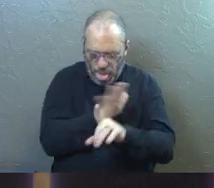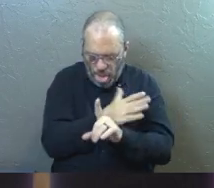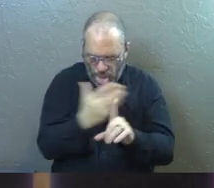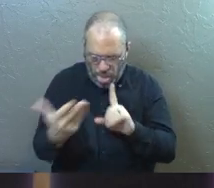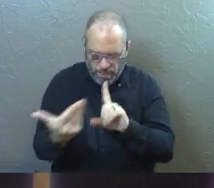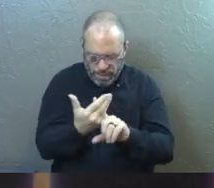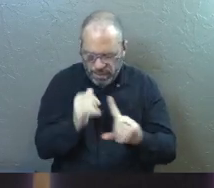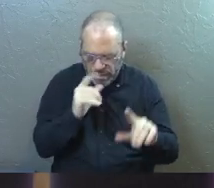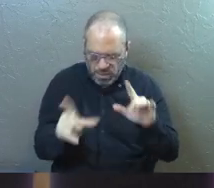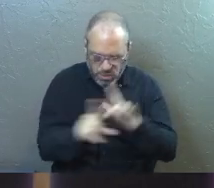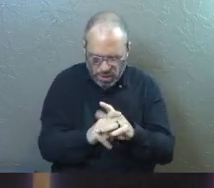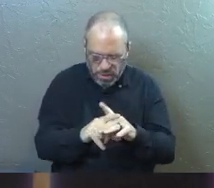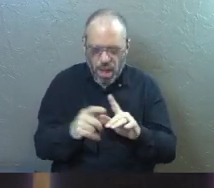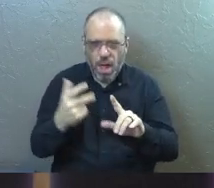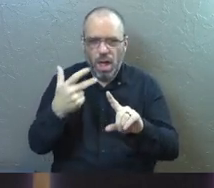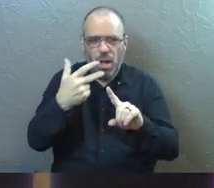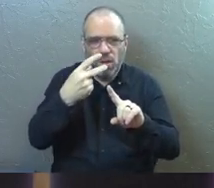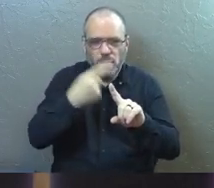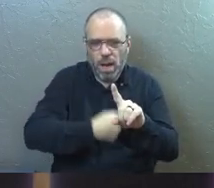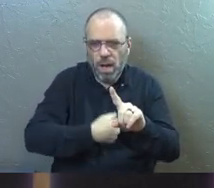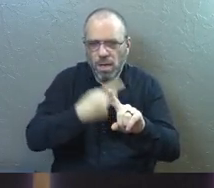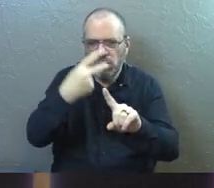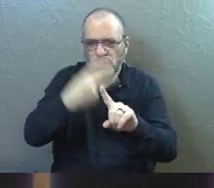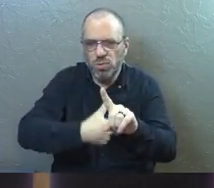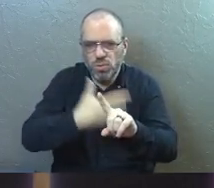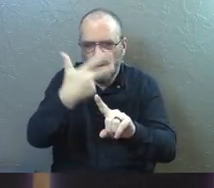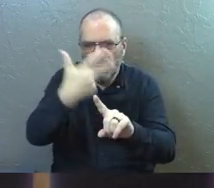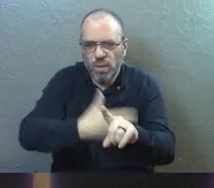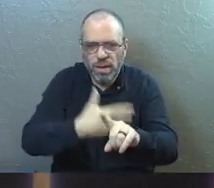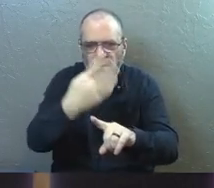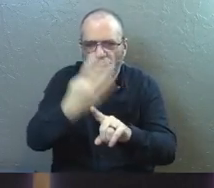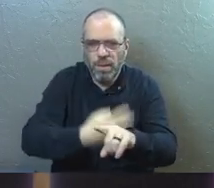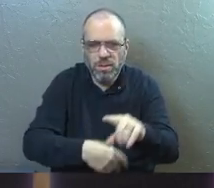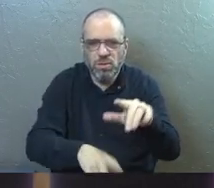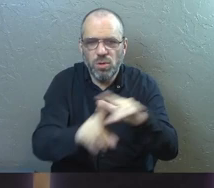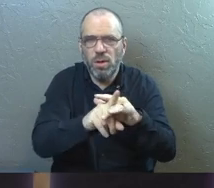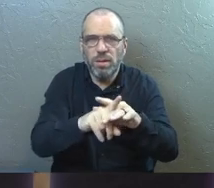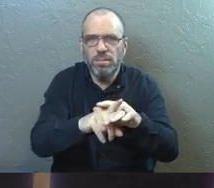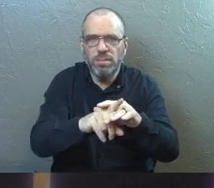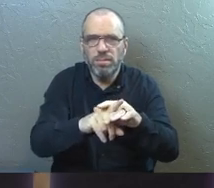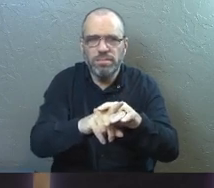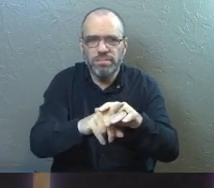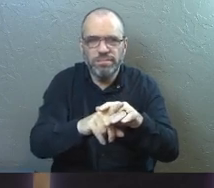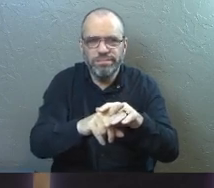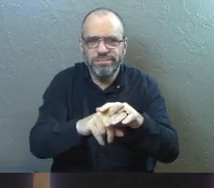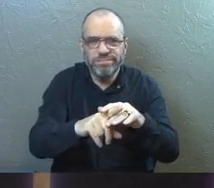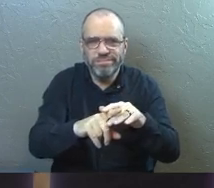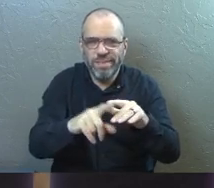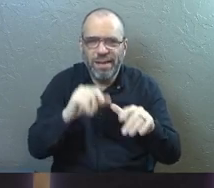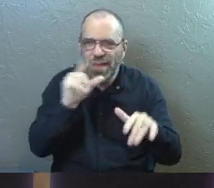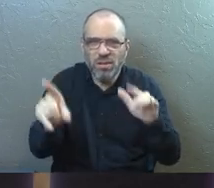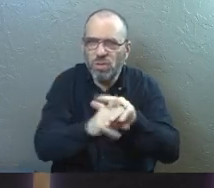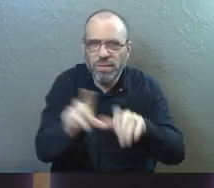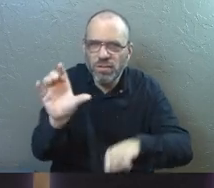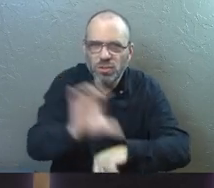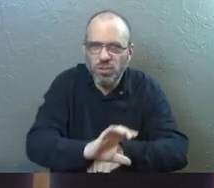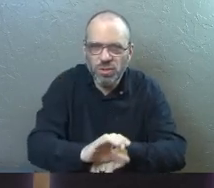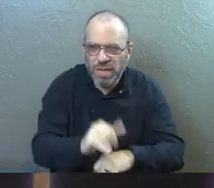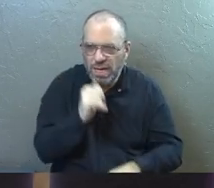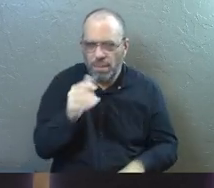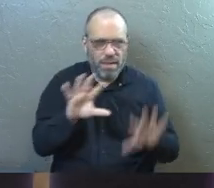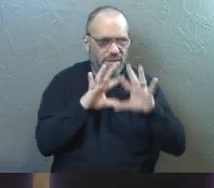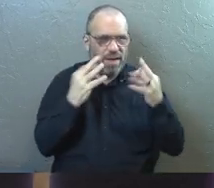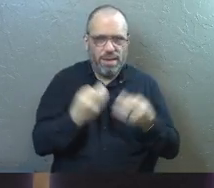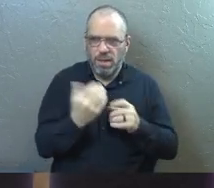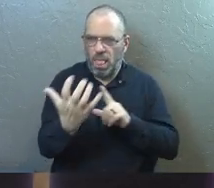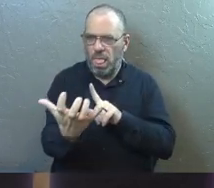and all of a sudden three months or four months has gone by and I haven't been back and what's tough about that is I haven't been surrounded by